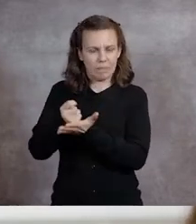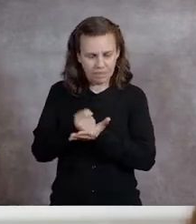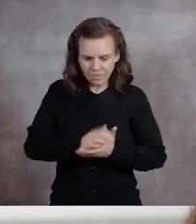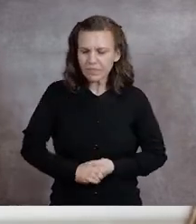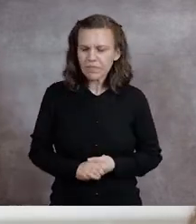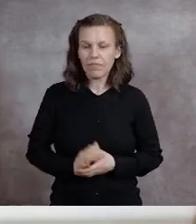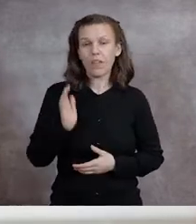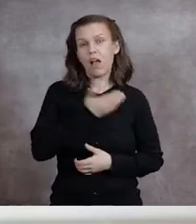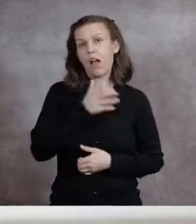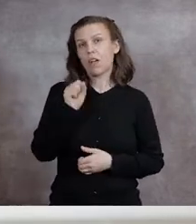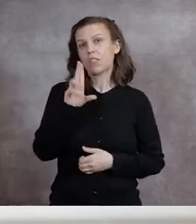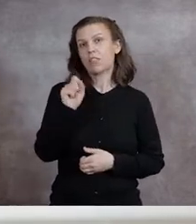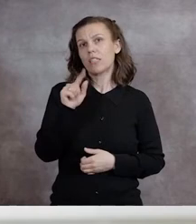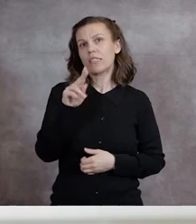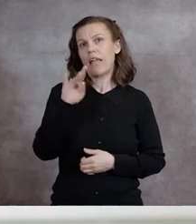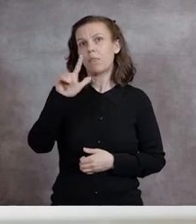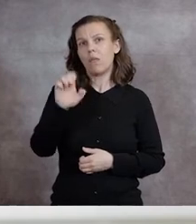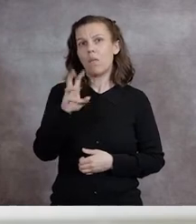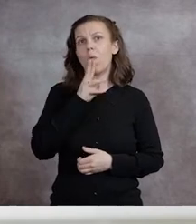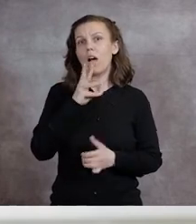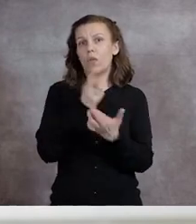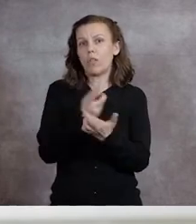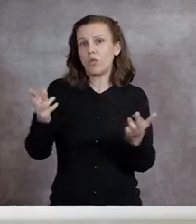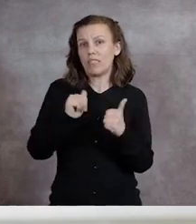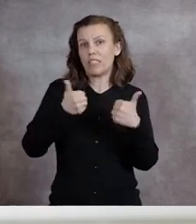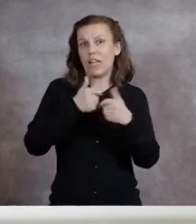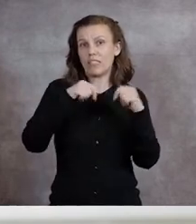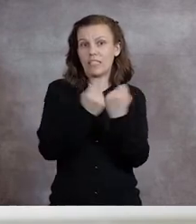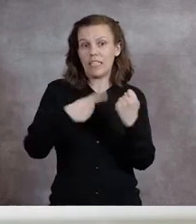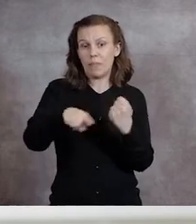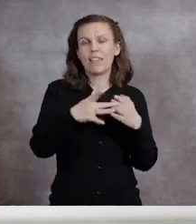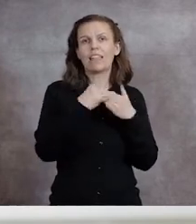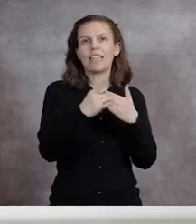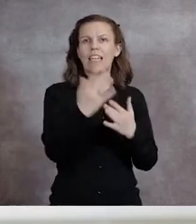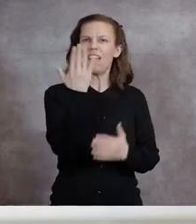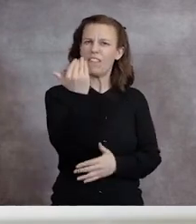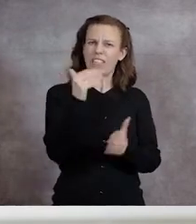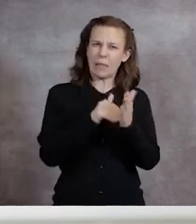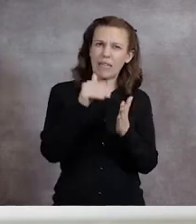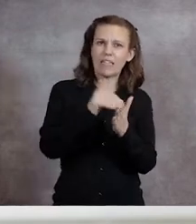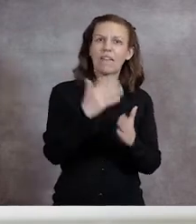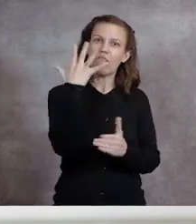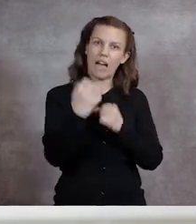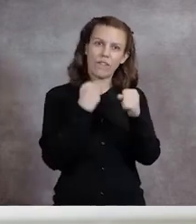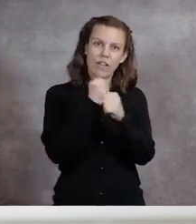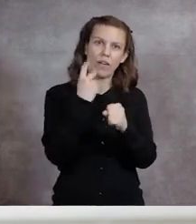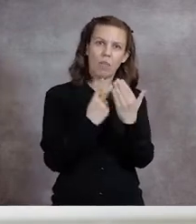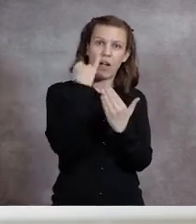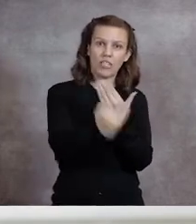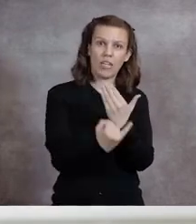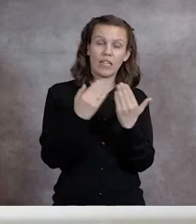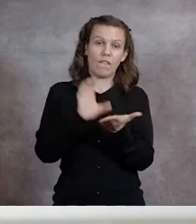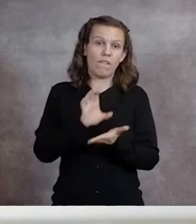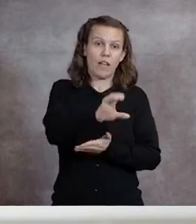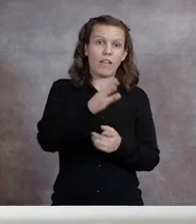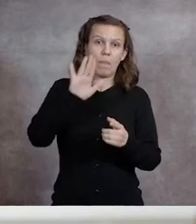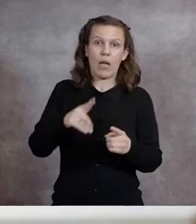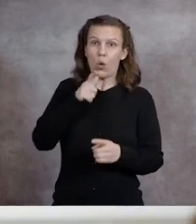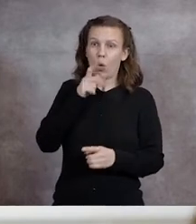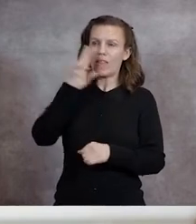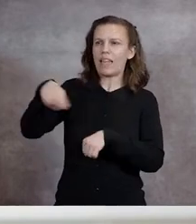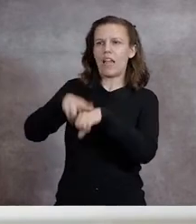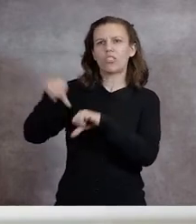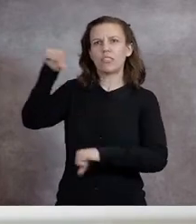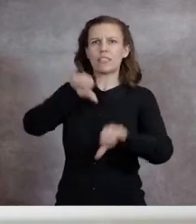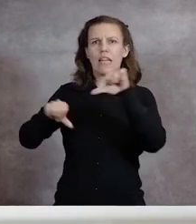Our Sustainable Water Resources Challenge Team is leading a 15 million five-year project funded by the National